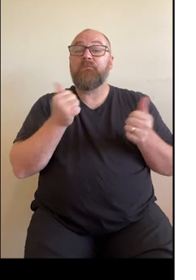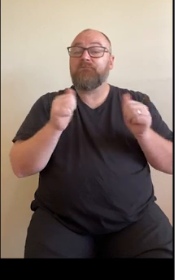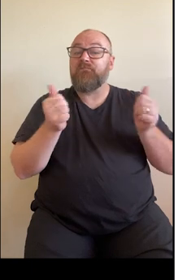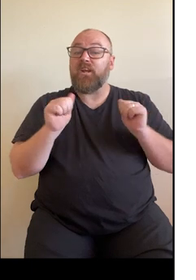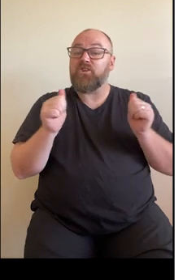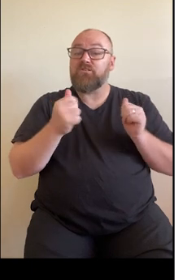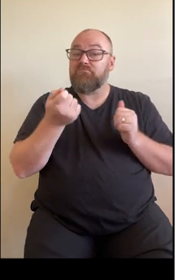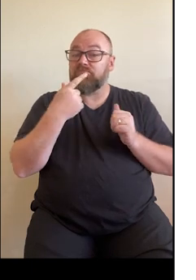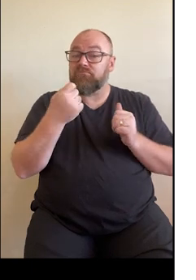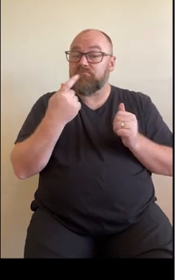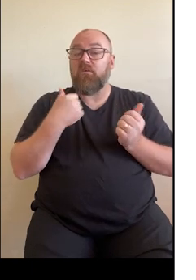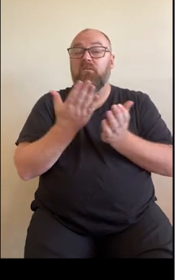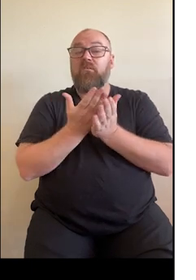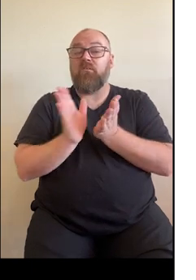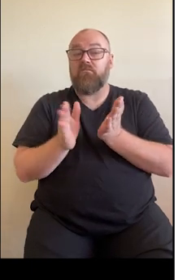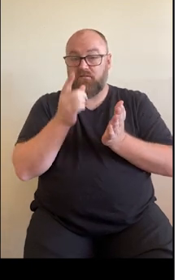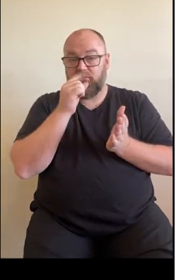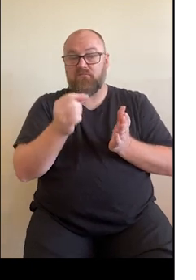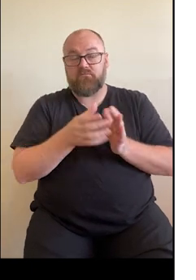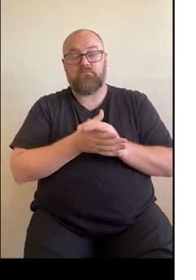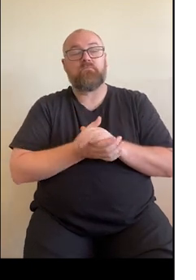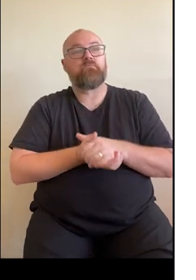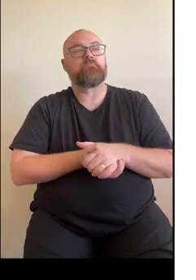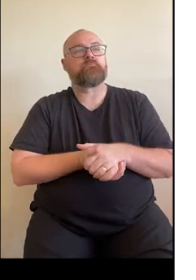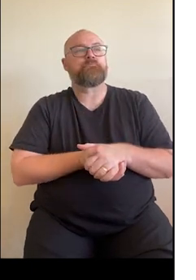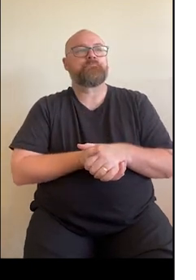to remove it, you can also go ahead and do that.